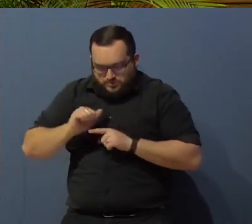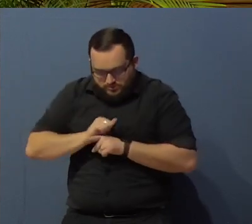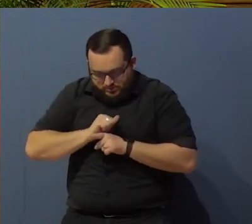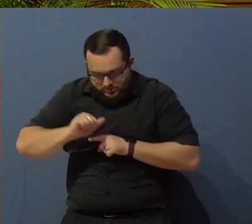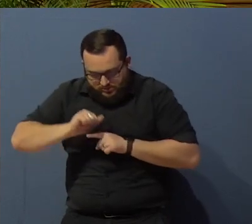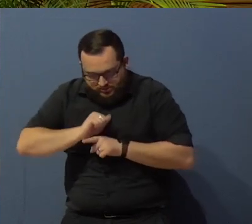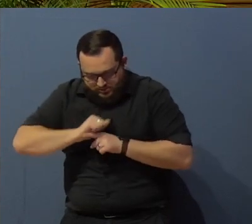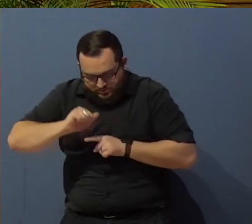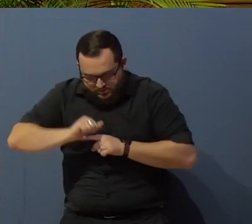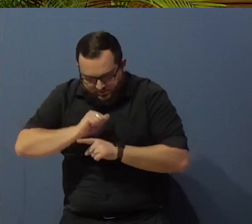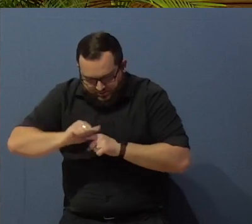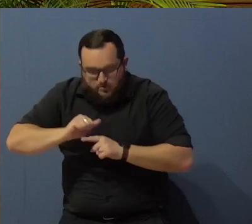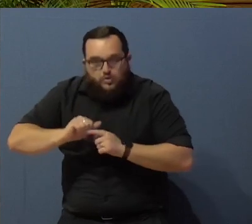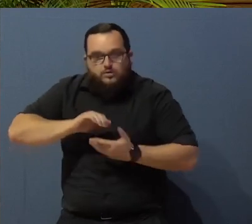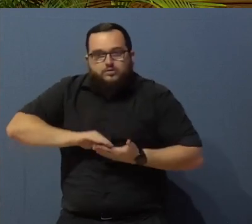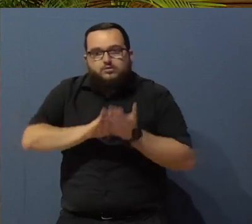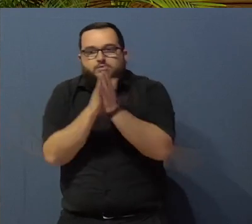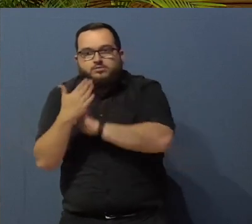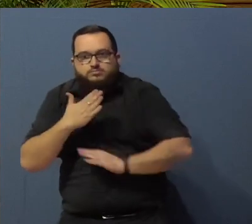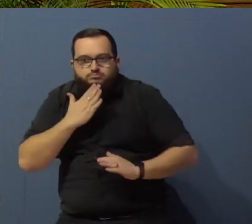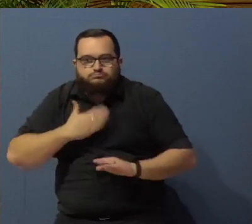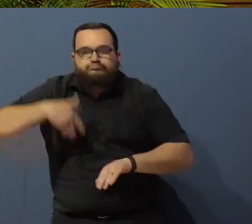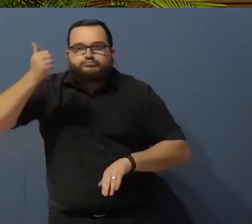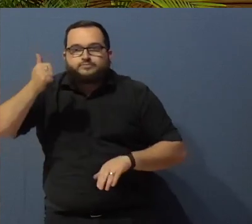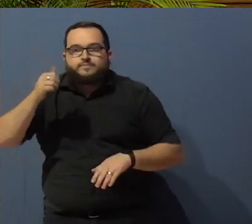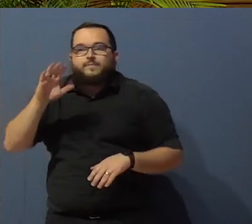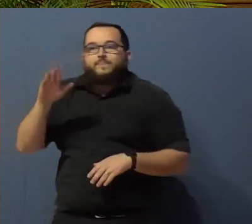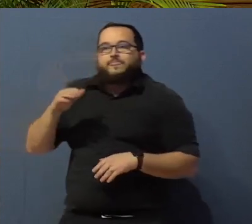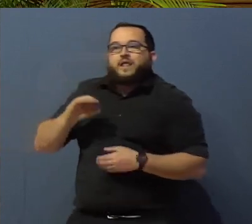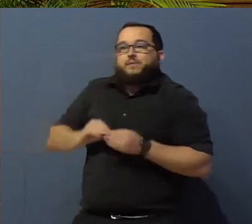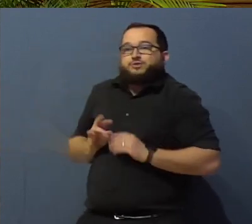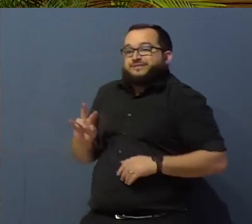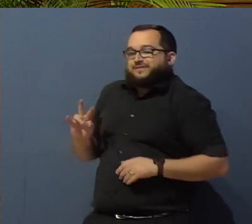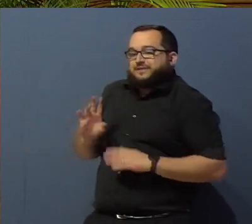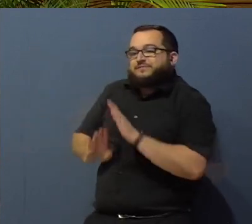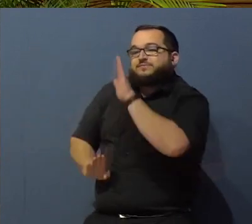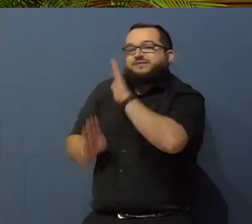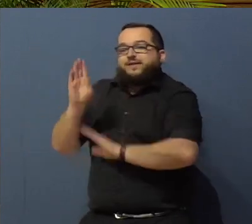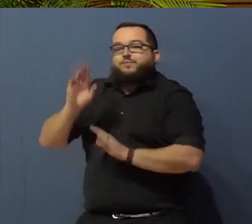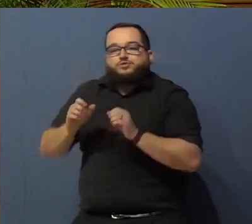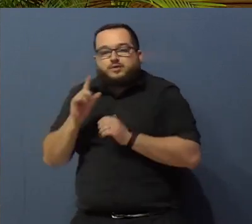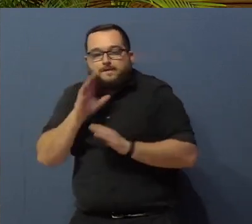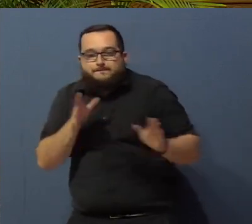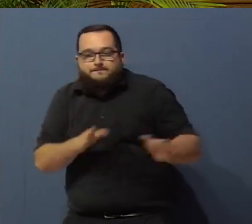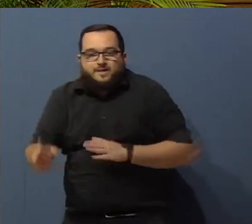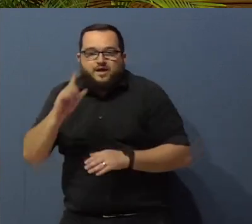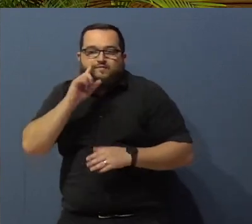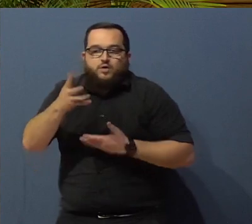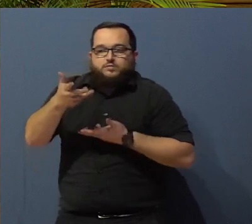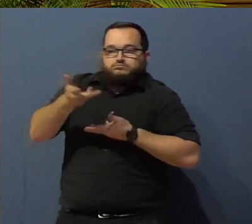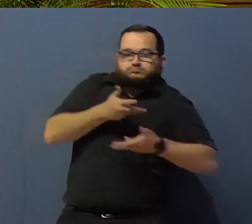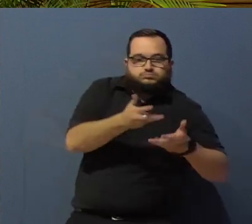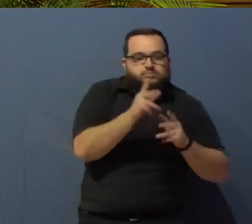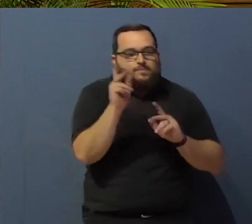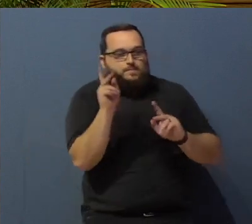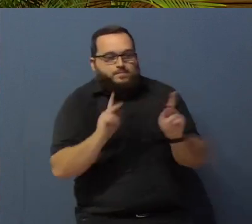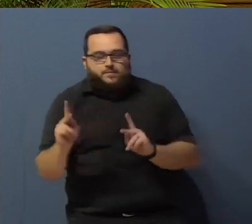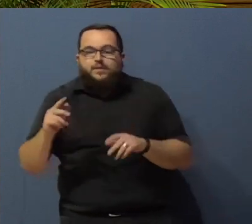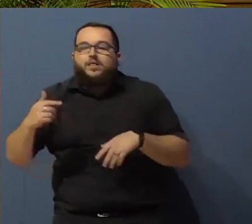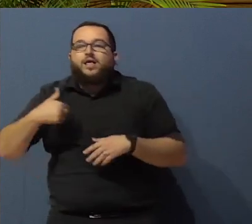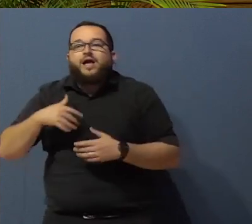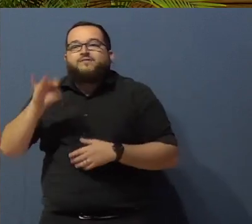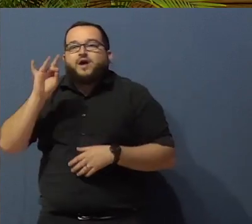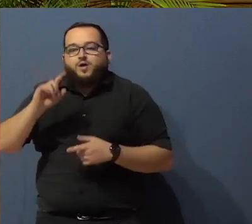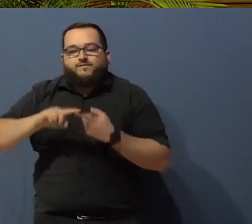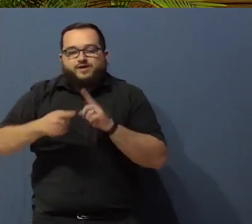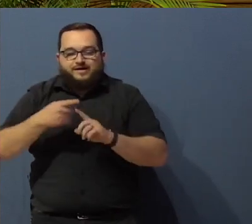aware to be able to do that. And then finally, develop a strategy for people skills. And the way I did this is I found a friend named